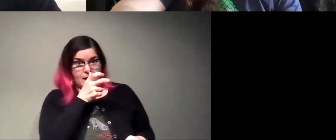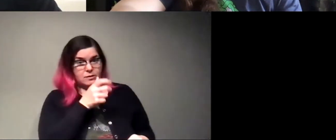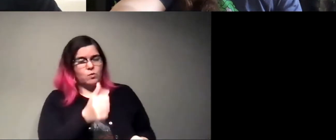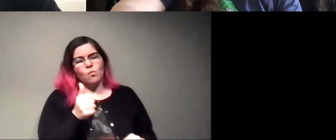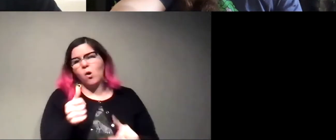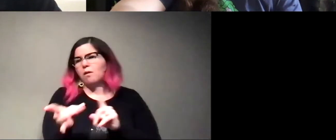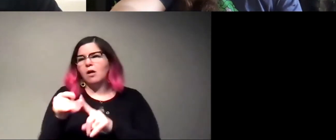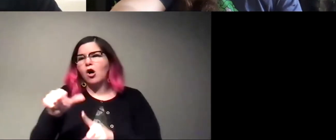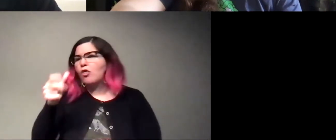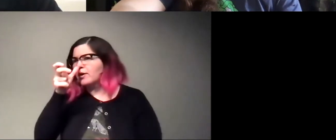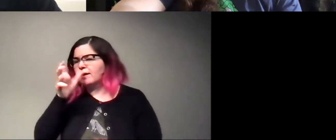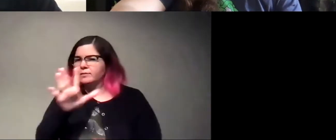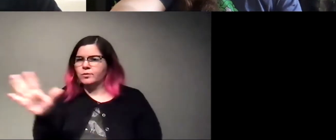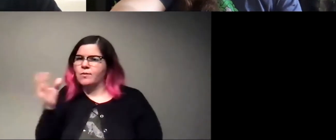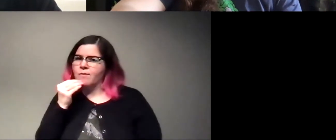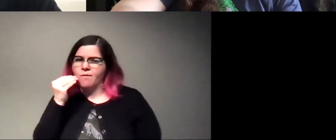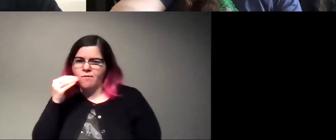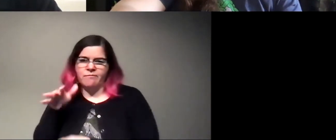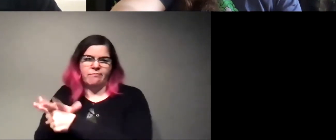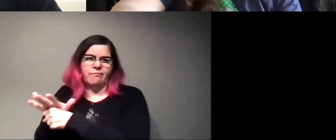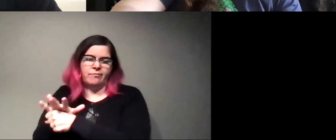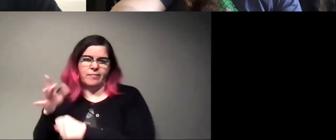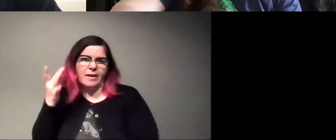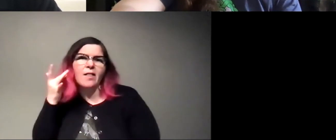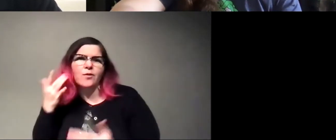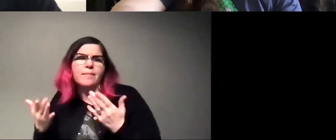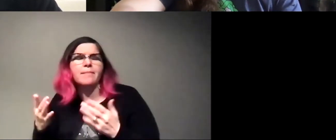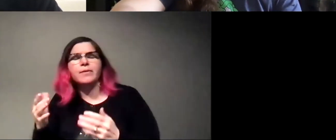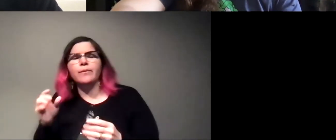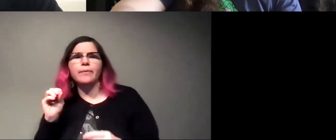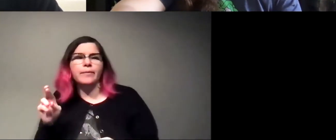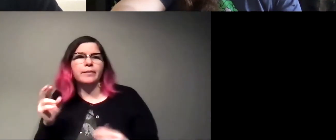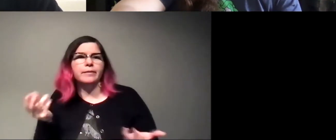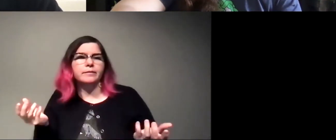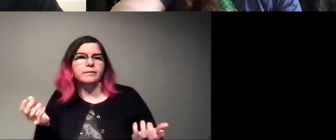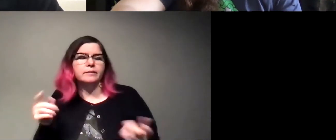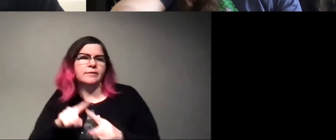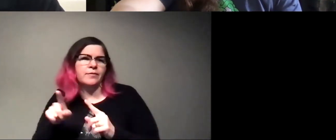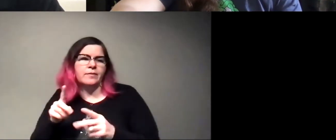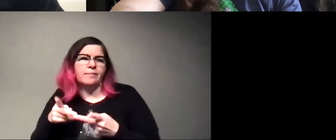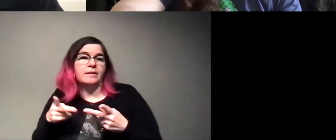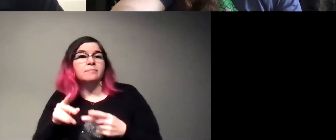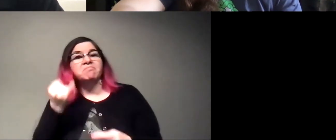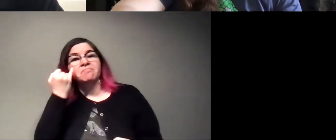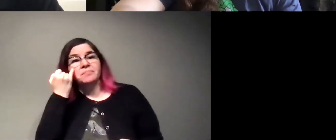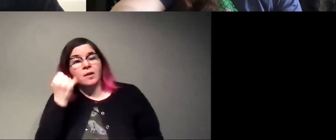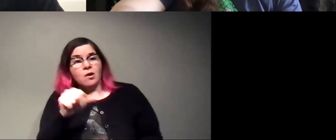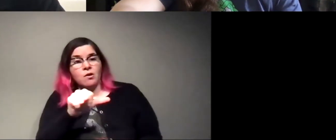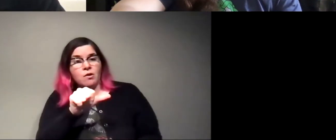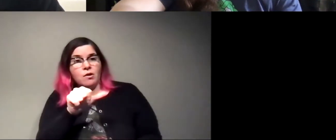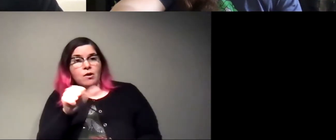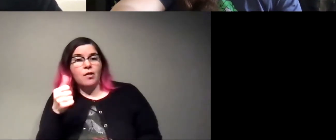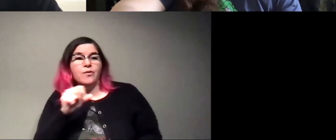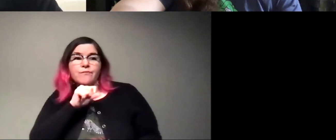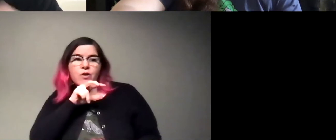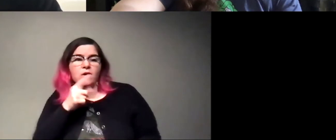infect the ants that you might find, you know, in California or in, in, so if, if another, you know, frog